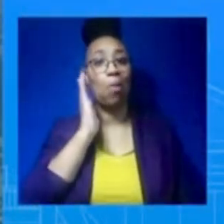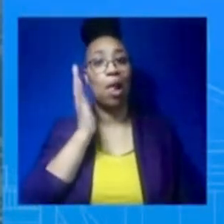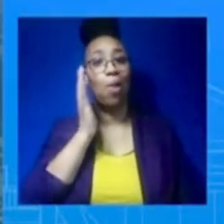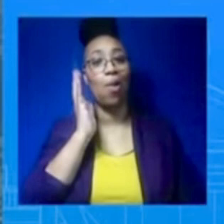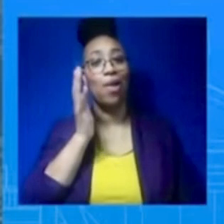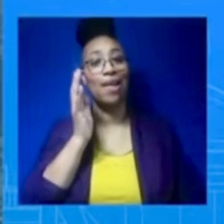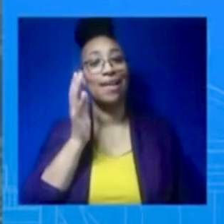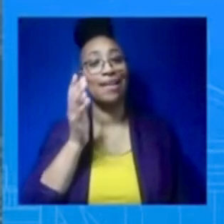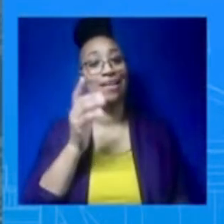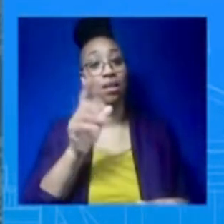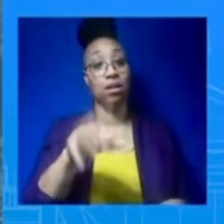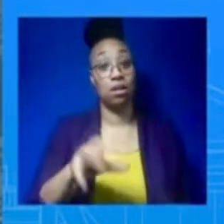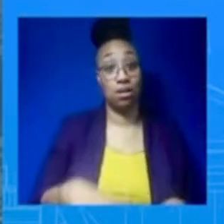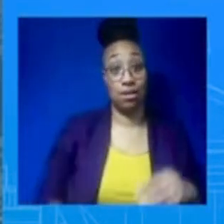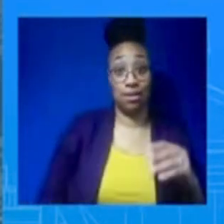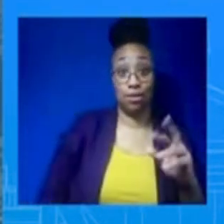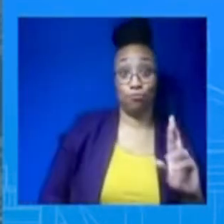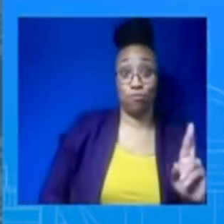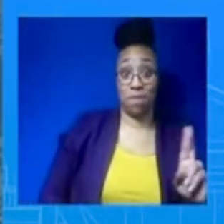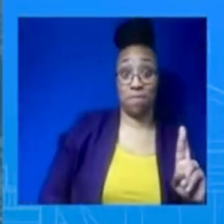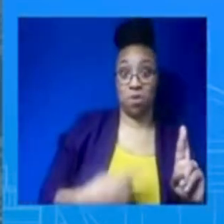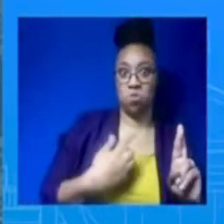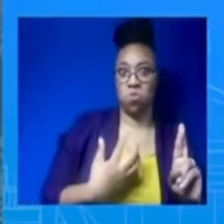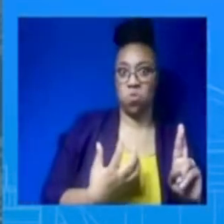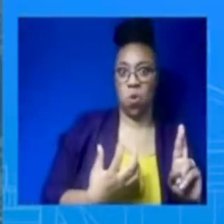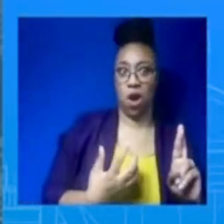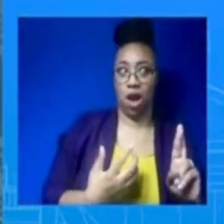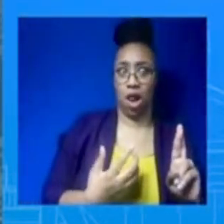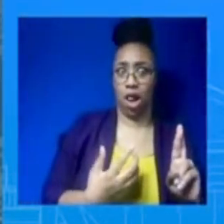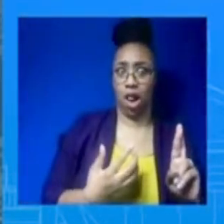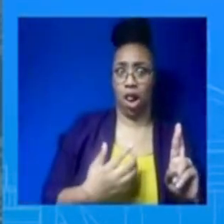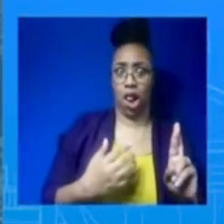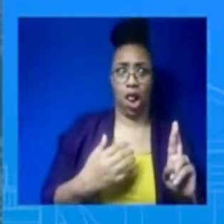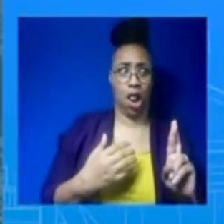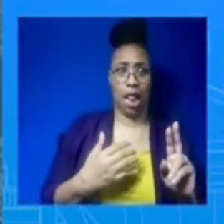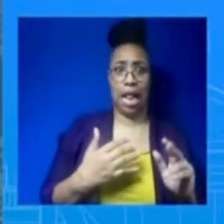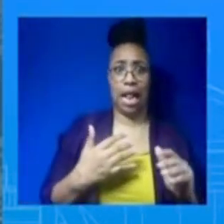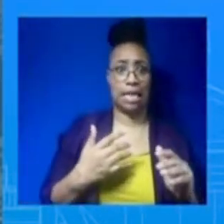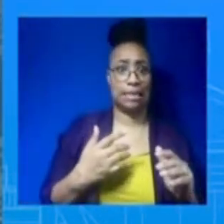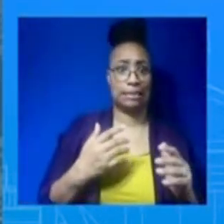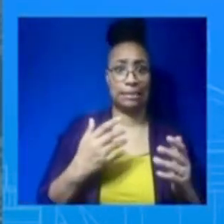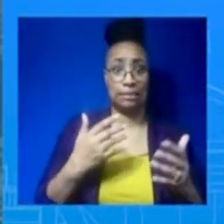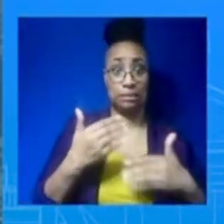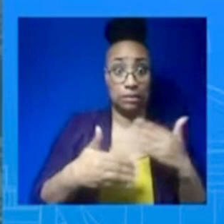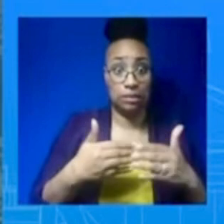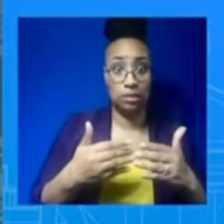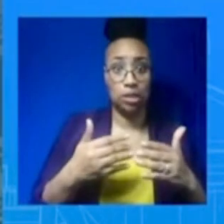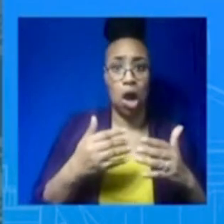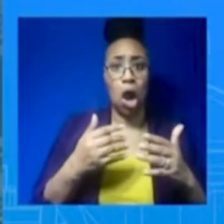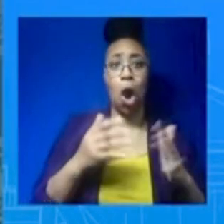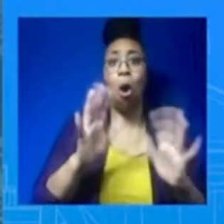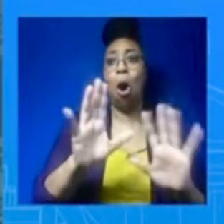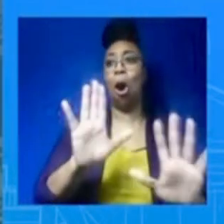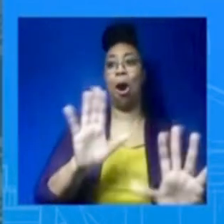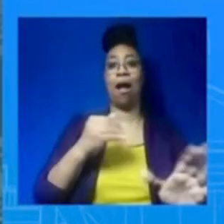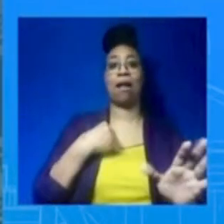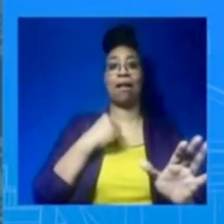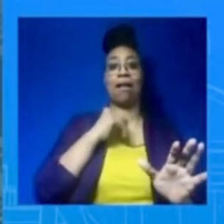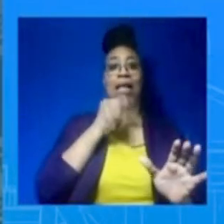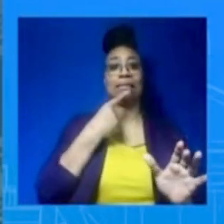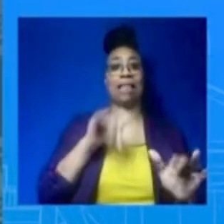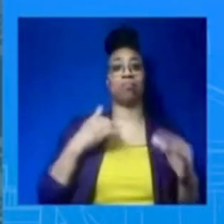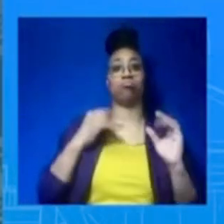and Congress more broadly have been doing. Cutting Medicaid and Social Security benefits is a longstanding passion of Senator Scott's, as it